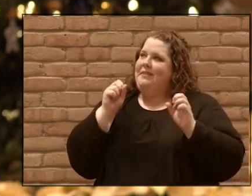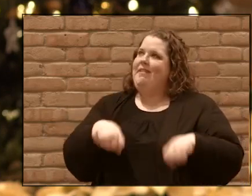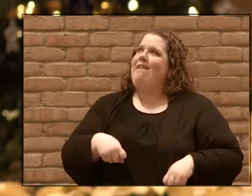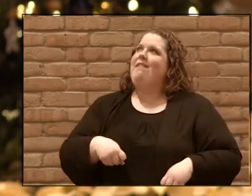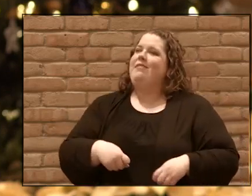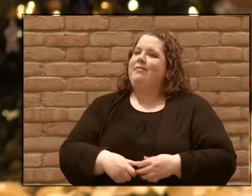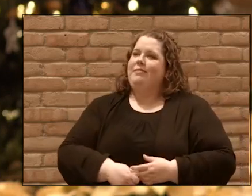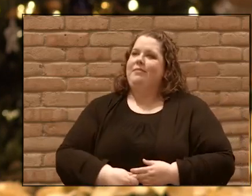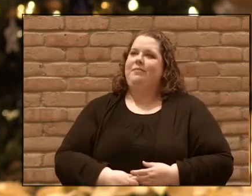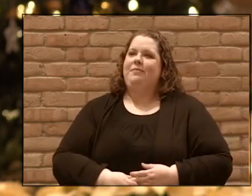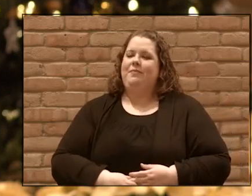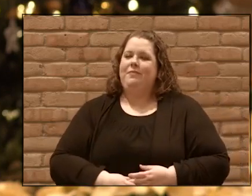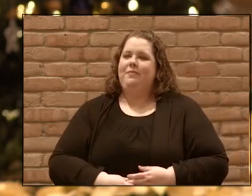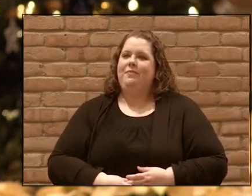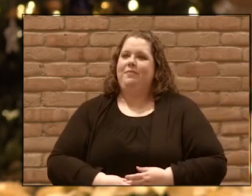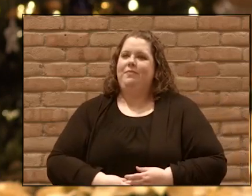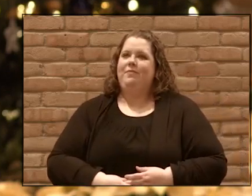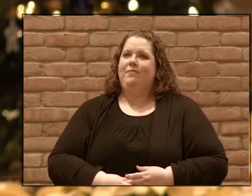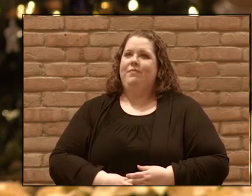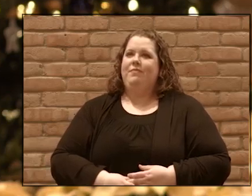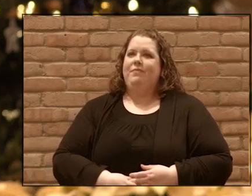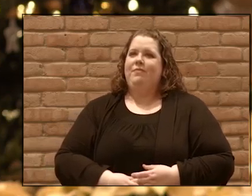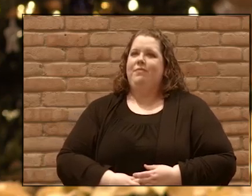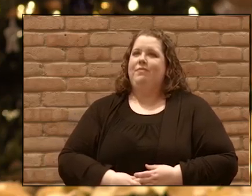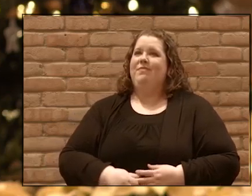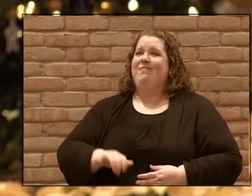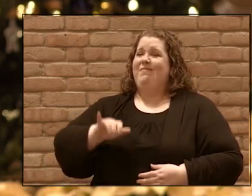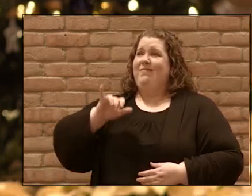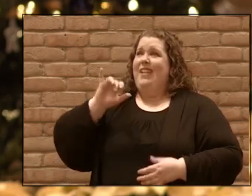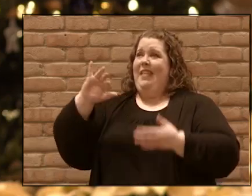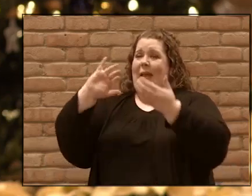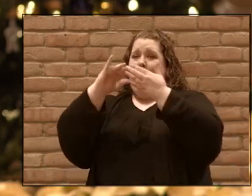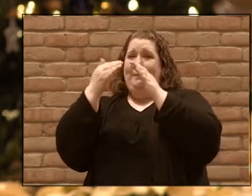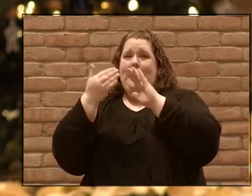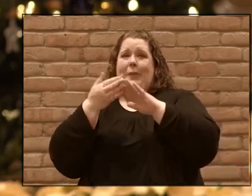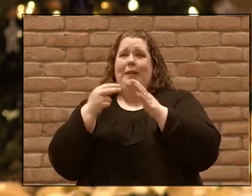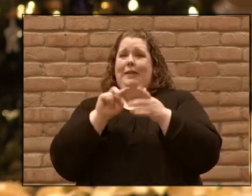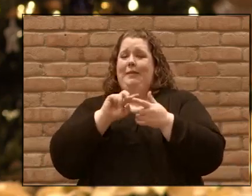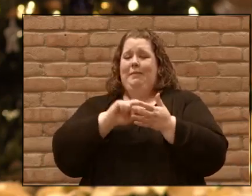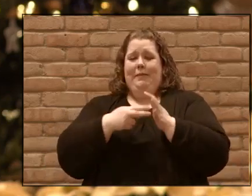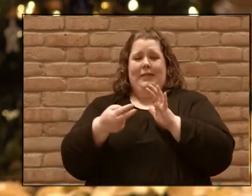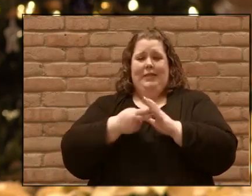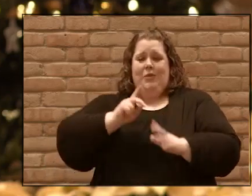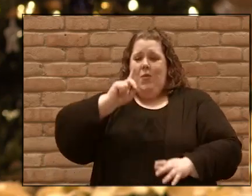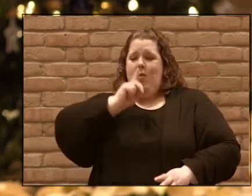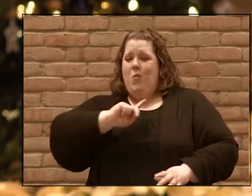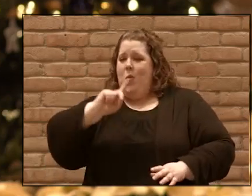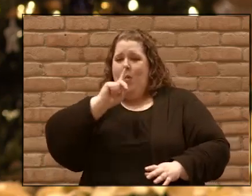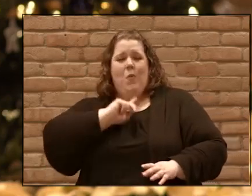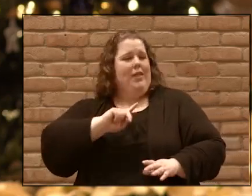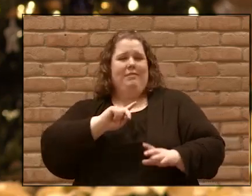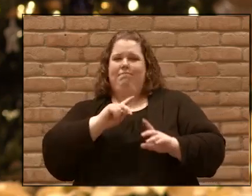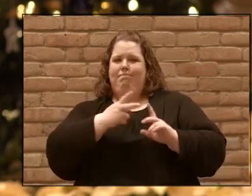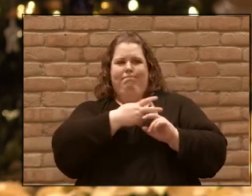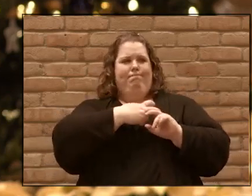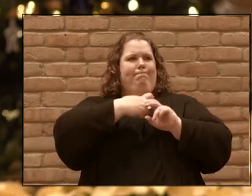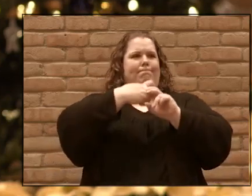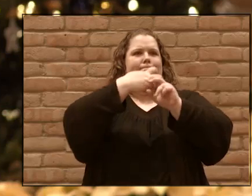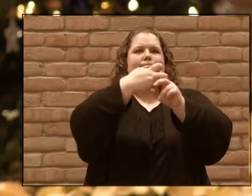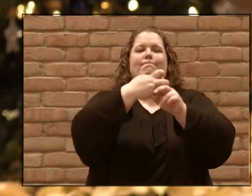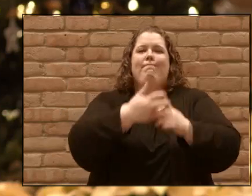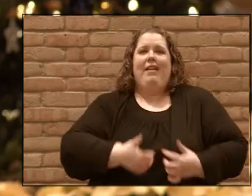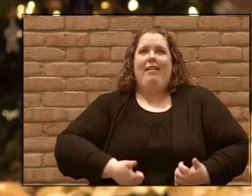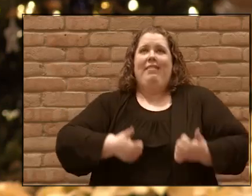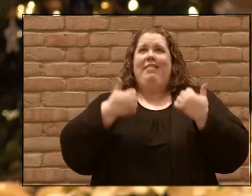takes us out of the grip of loneliness but it brings us life as it takes us up from the grave and raises us to life even as Jesus